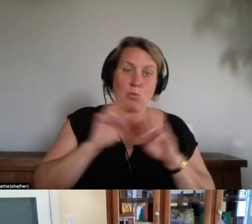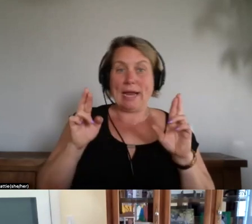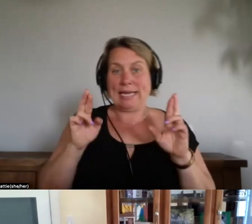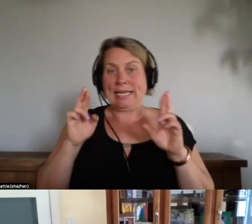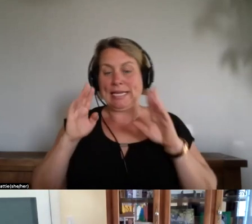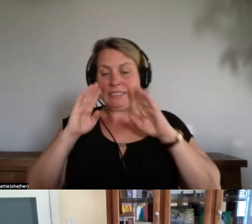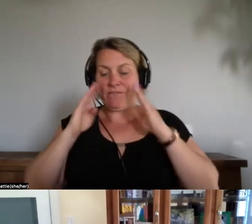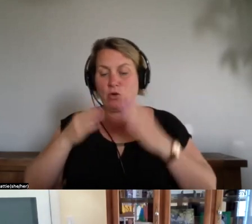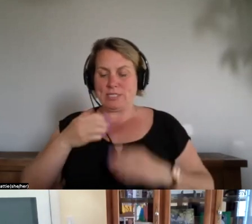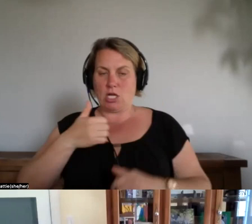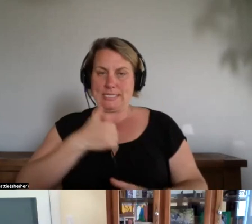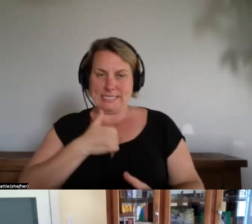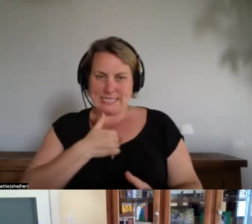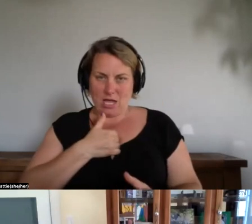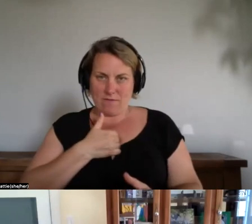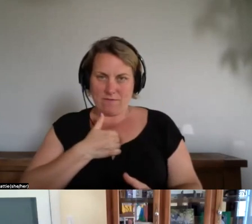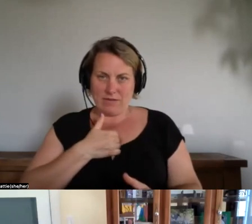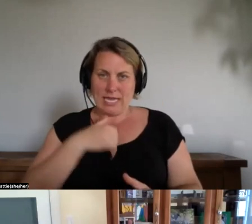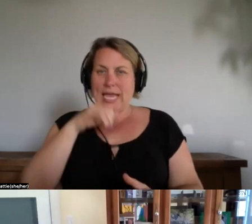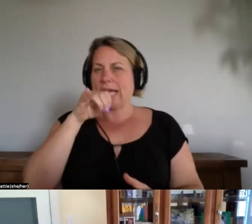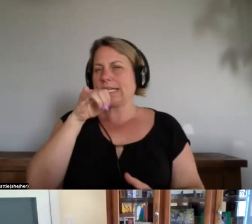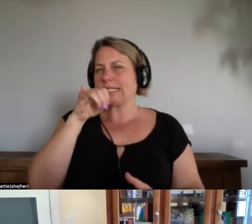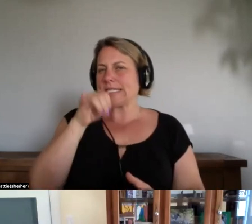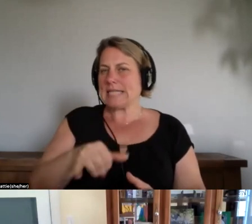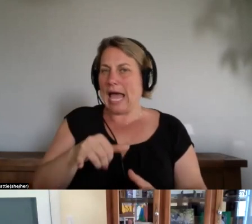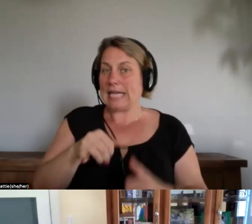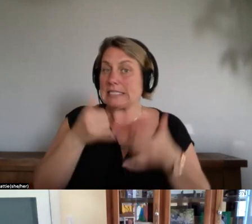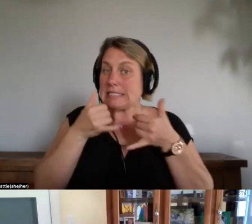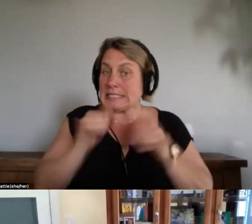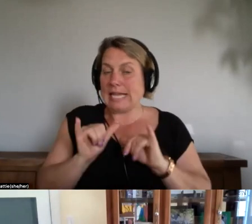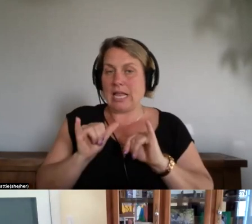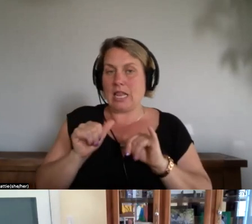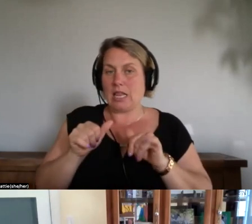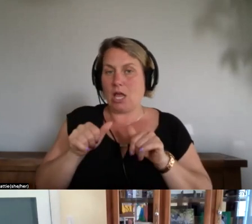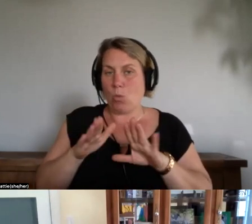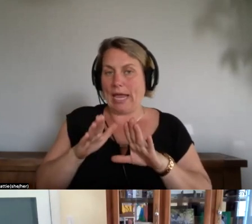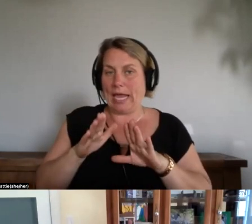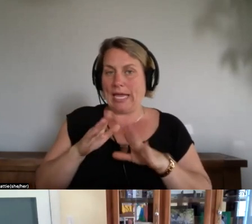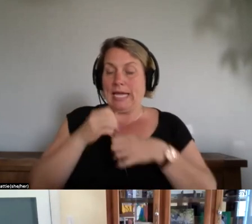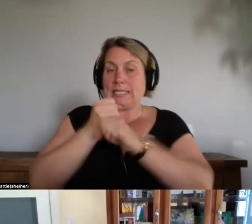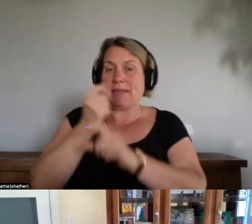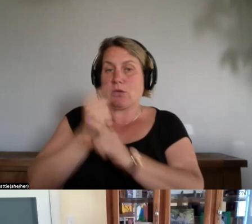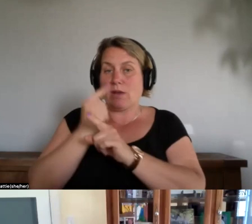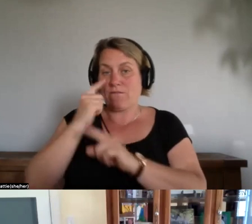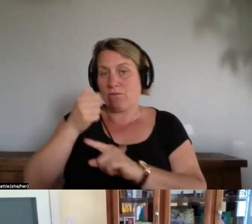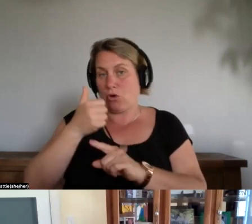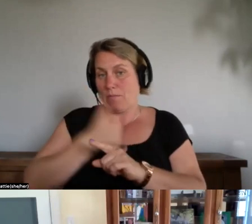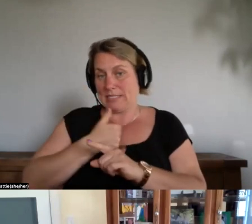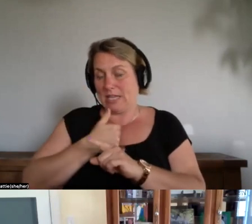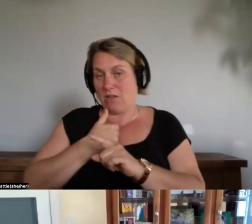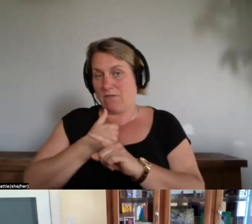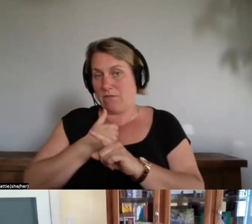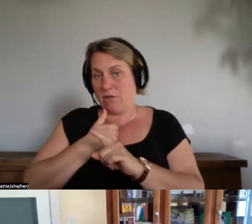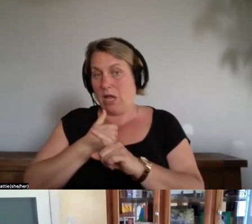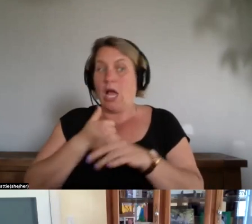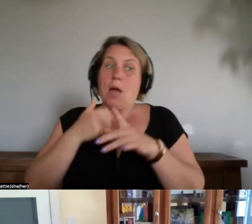self and is that a way to make it right with self by making it right with all or is it the case that